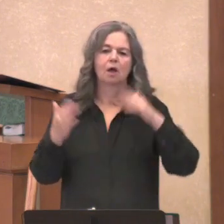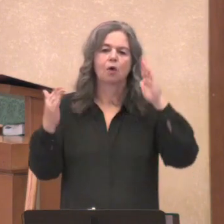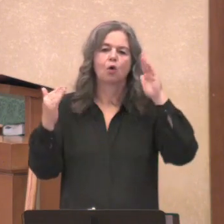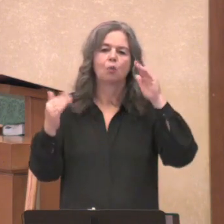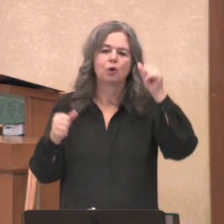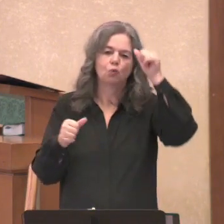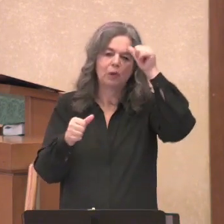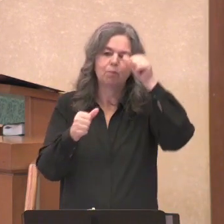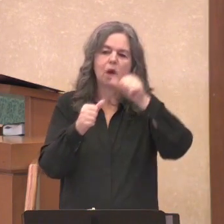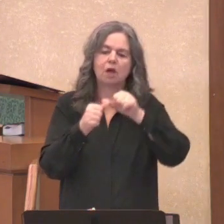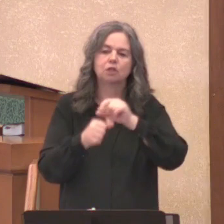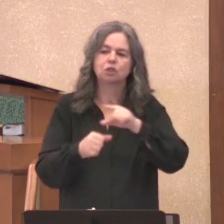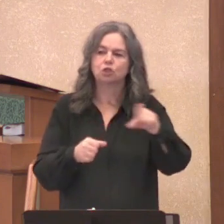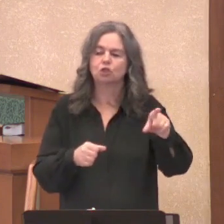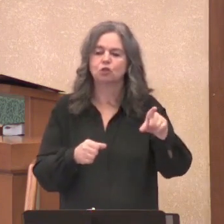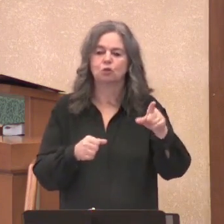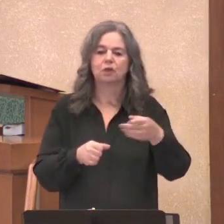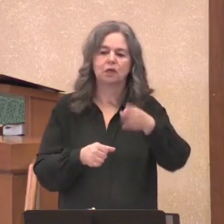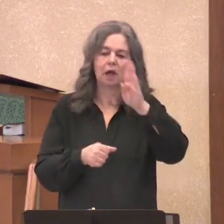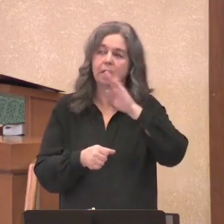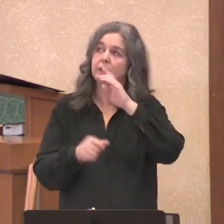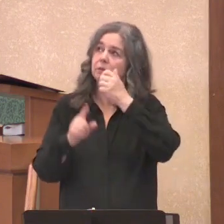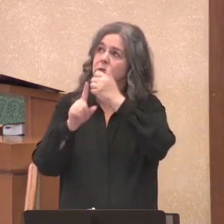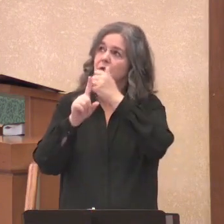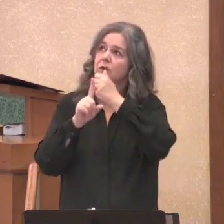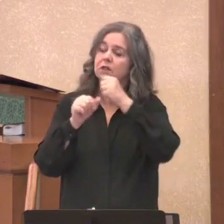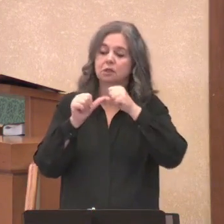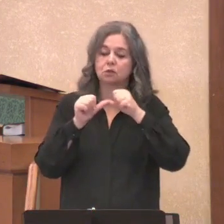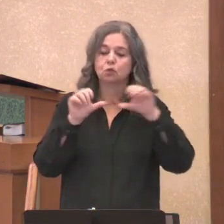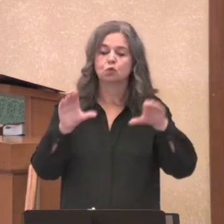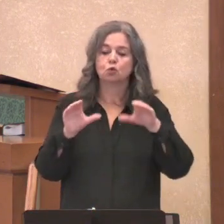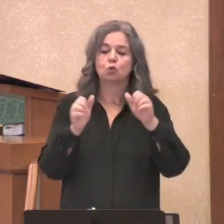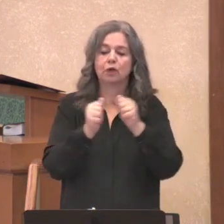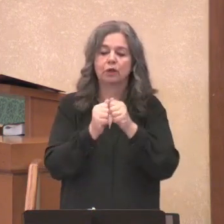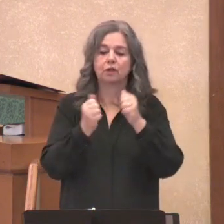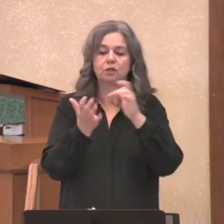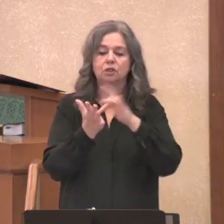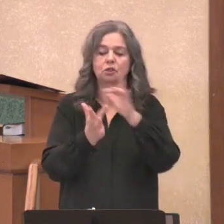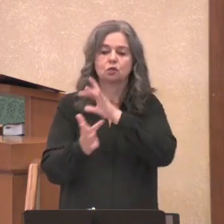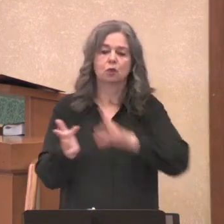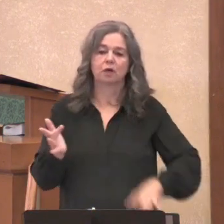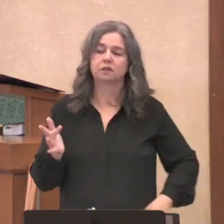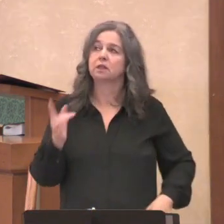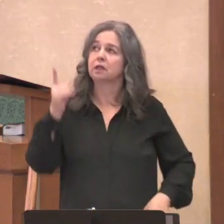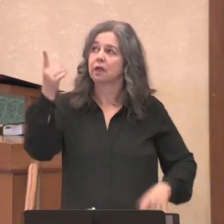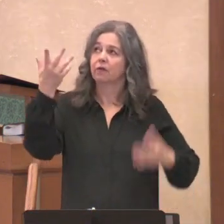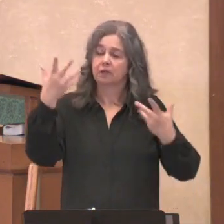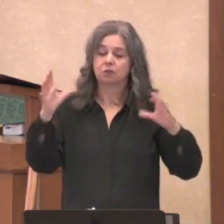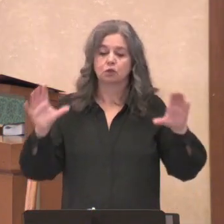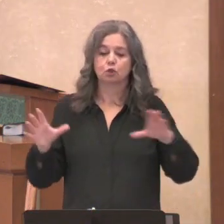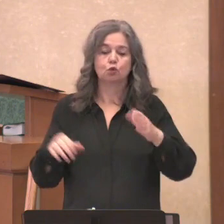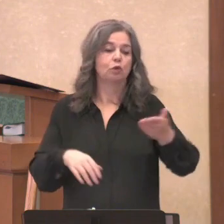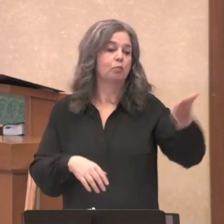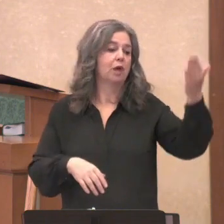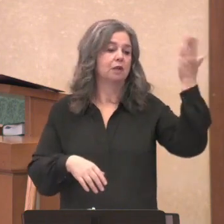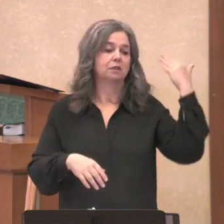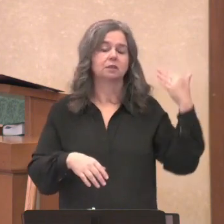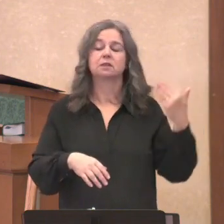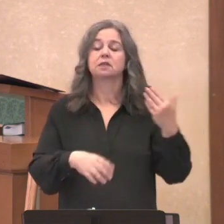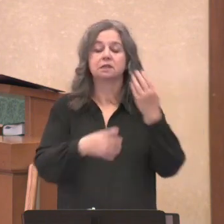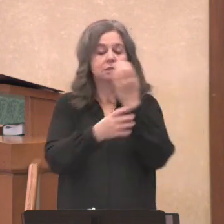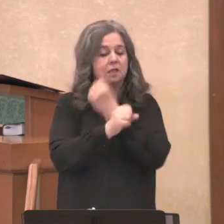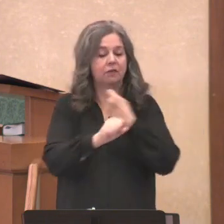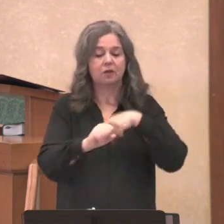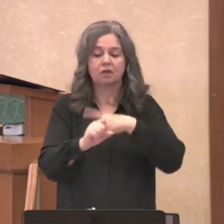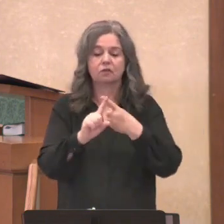of what God continues to do in Christ. That what God has done in the past, once and for all, saving us